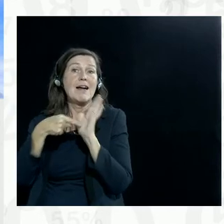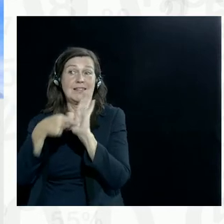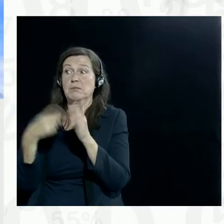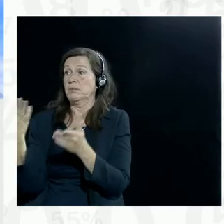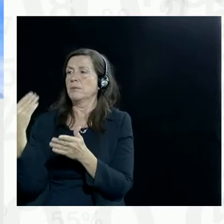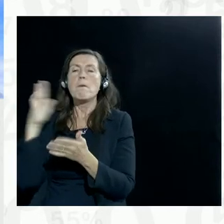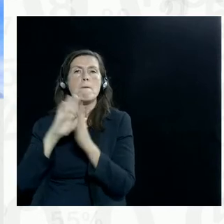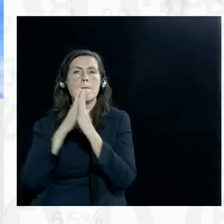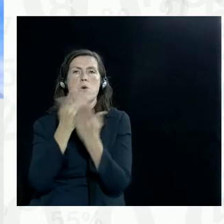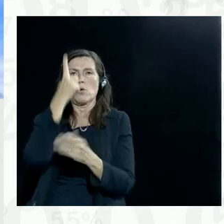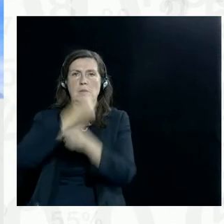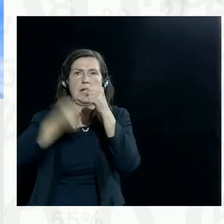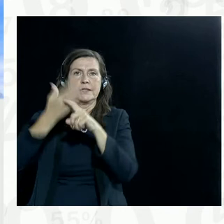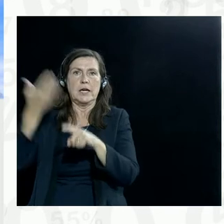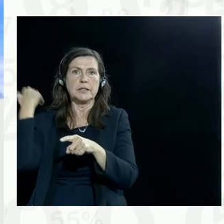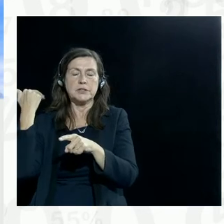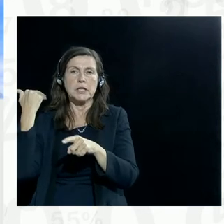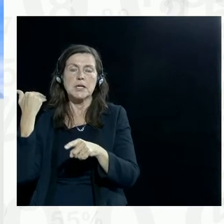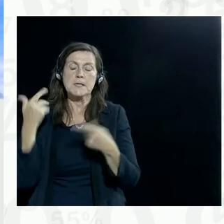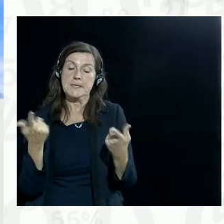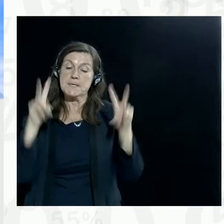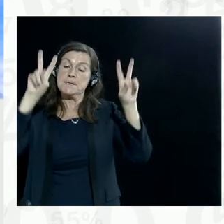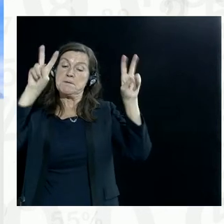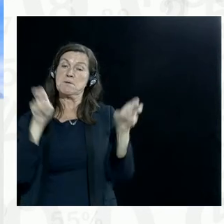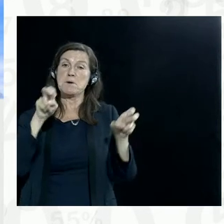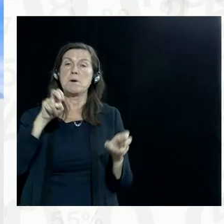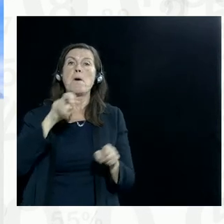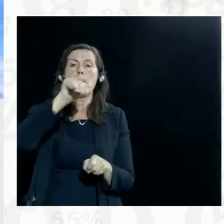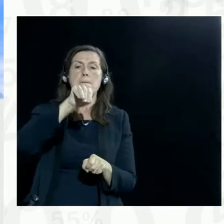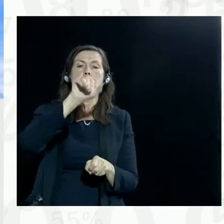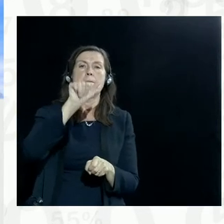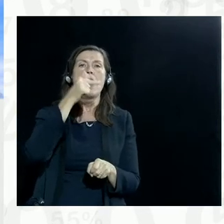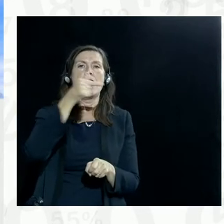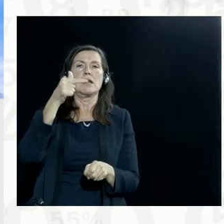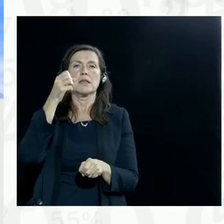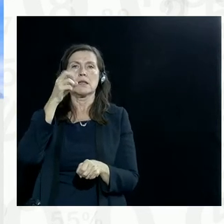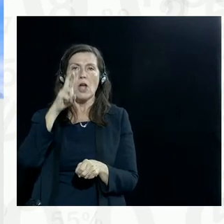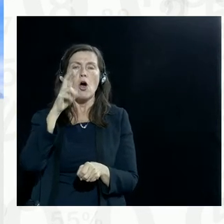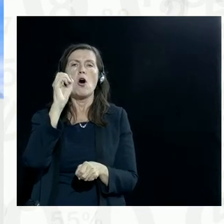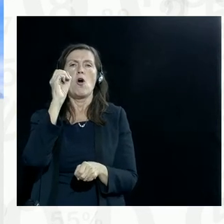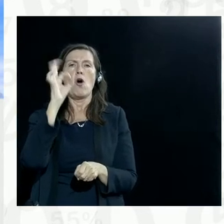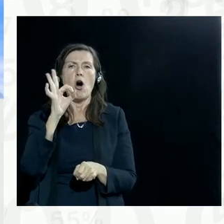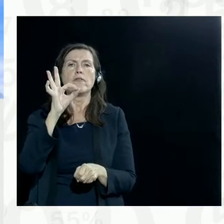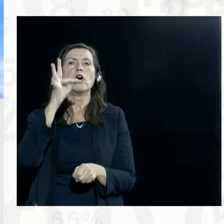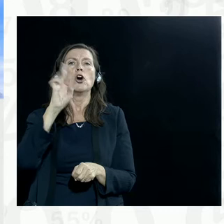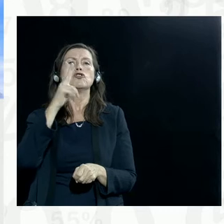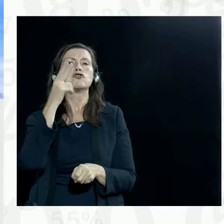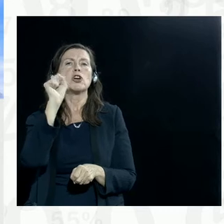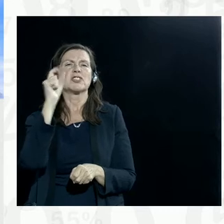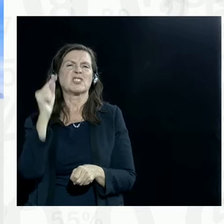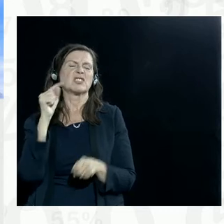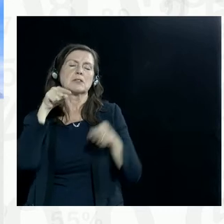was published last year called A Matter of Trust. It was published by the University of London Press,